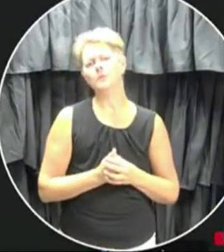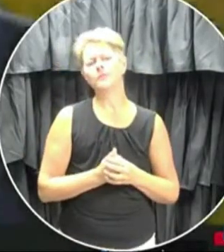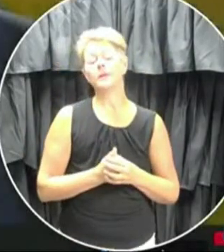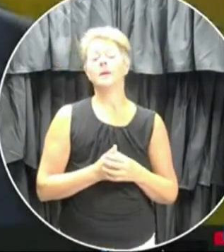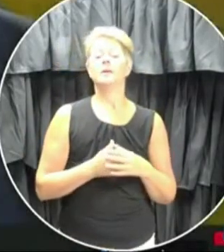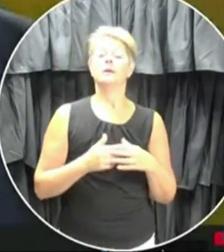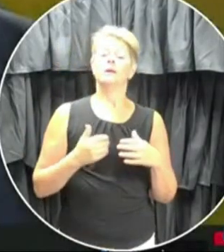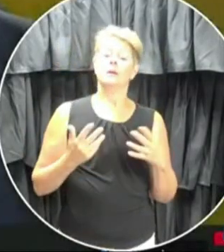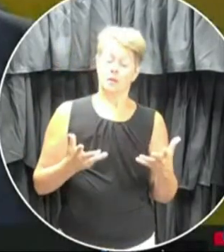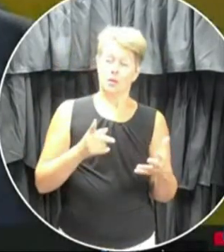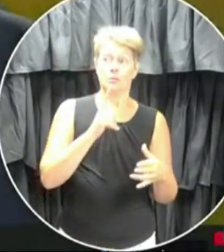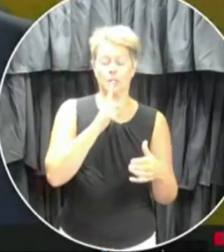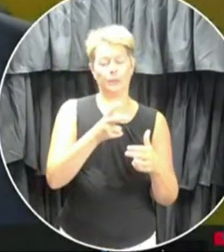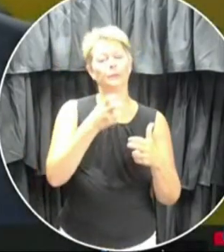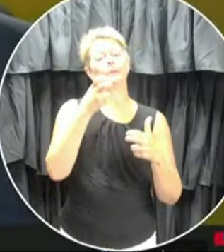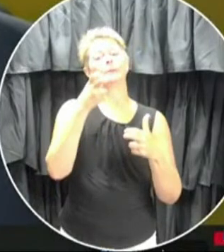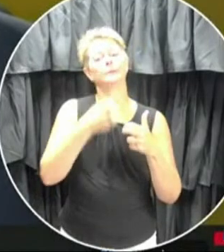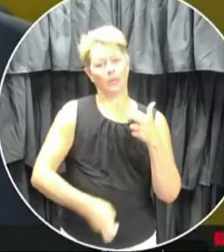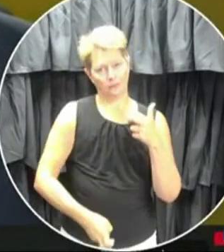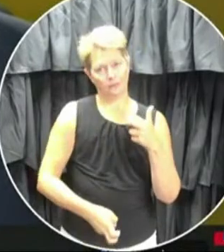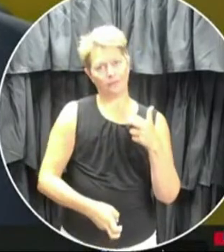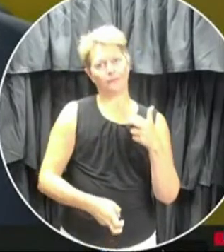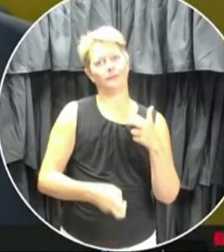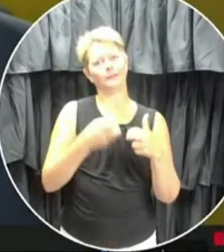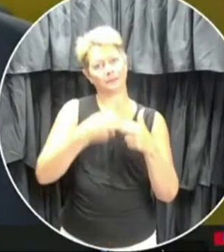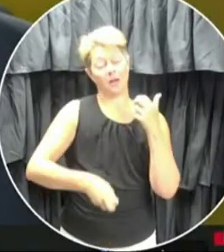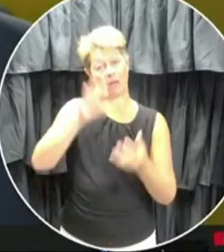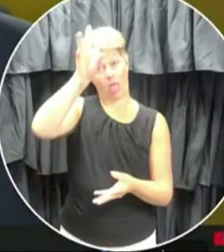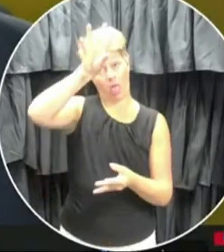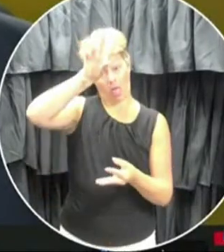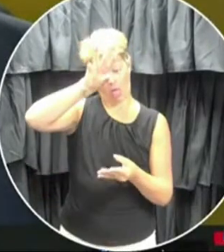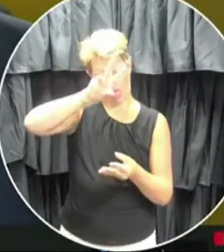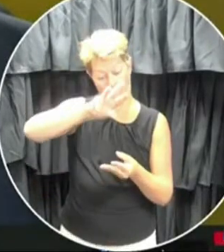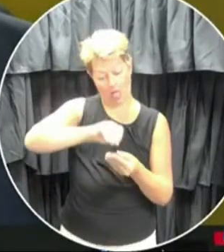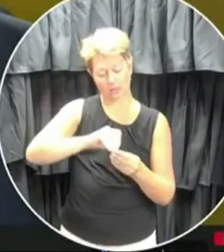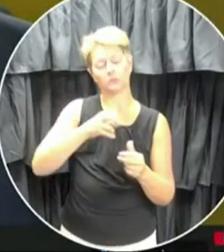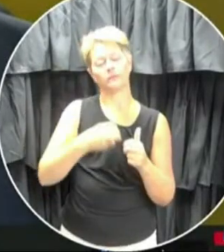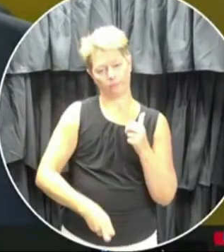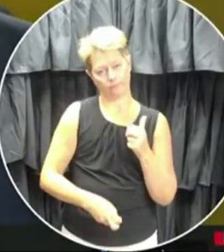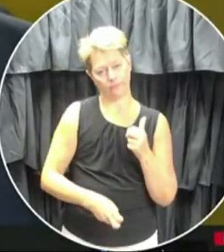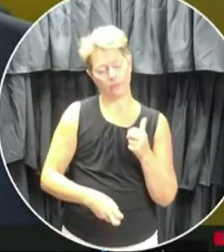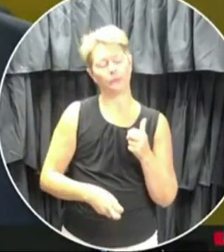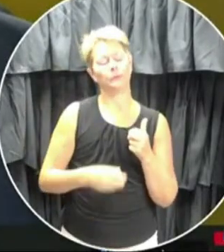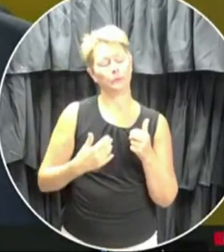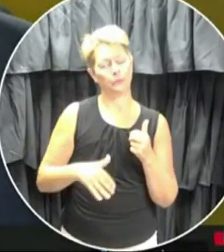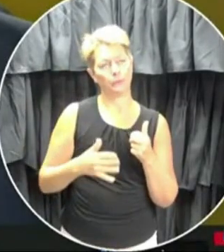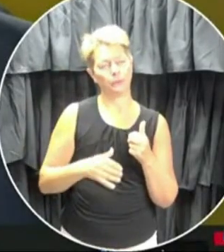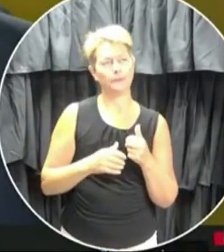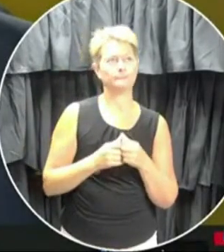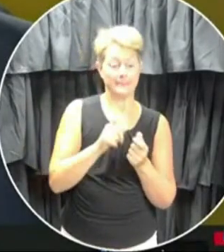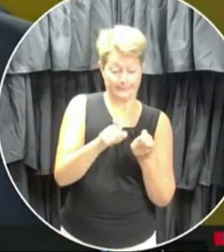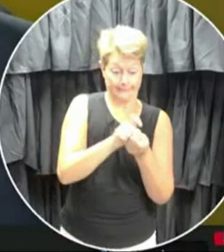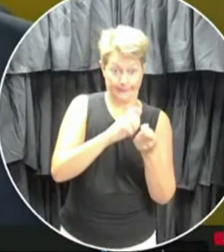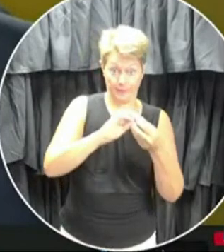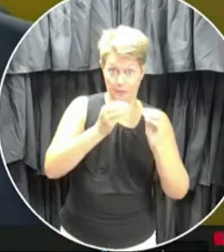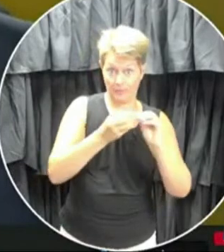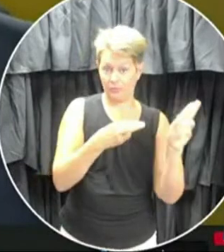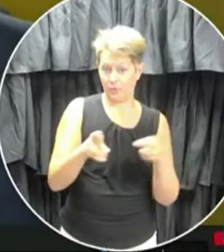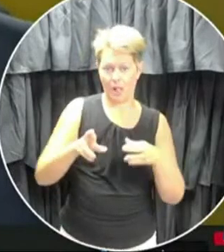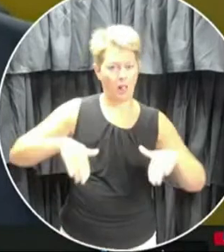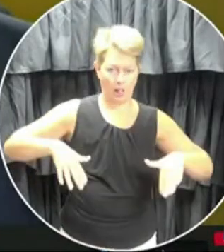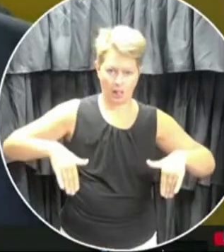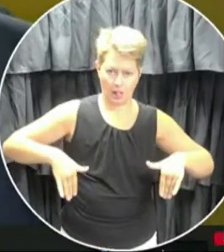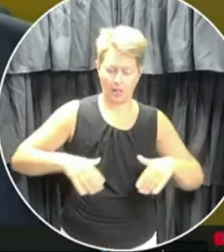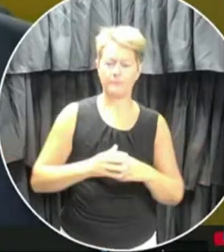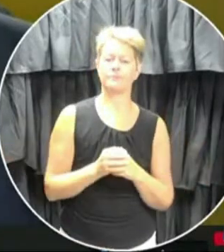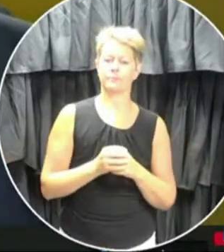That would be a difficult to measure right now. One thing I can tell you is that we are not, we're going to be, obviously, have to be prudent